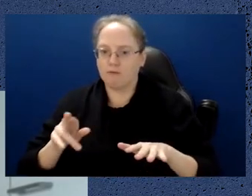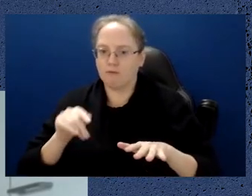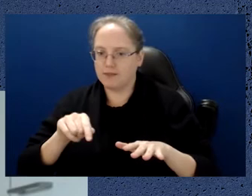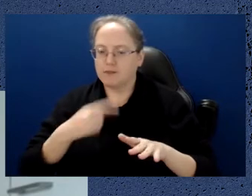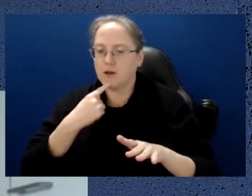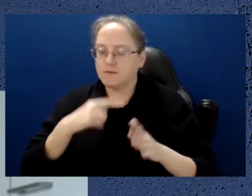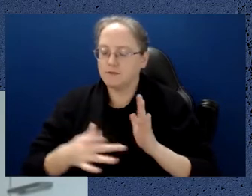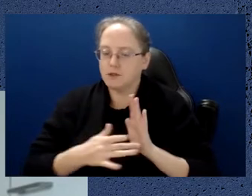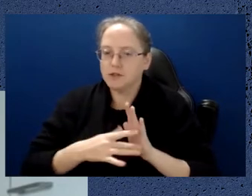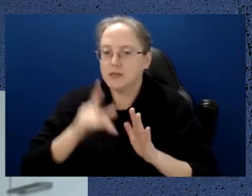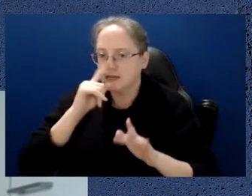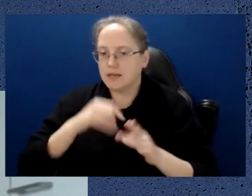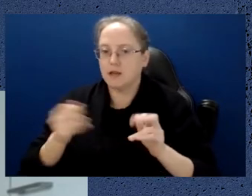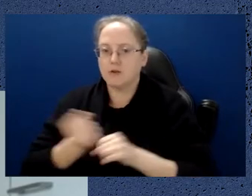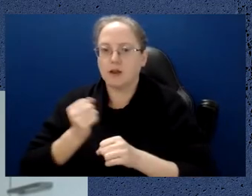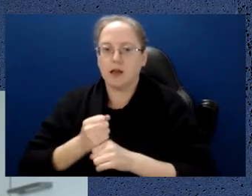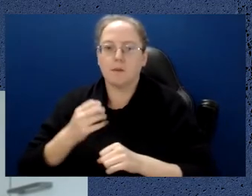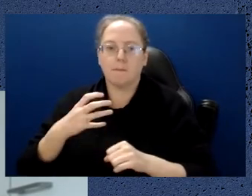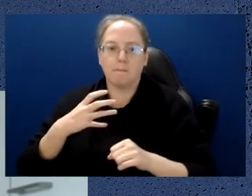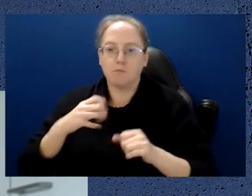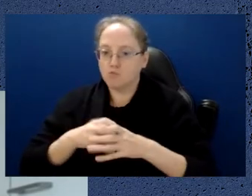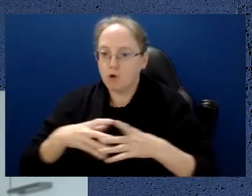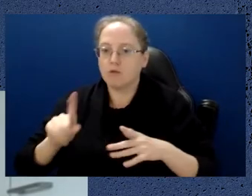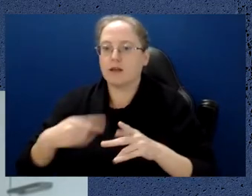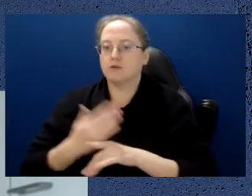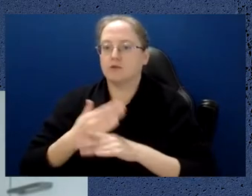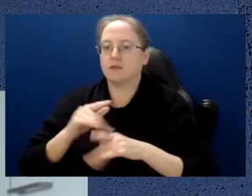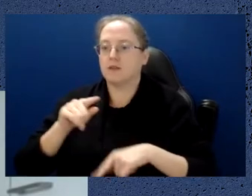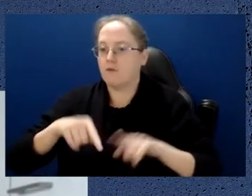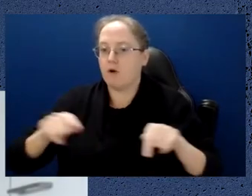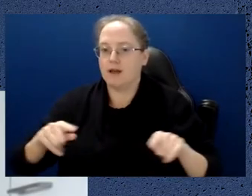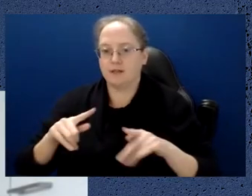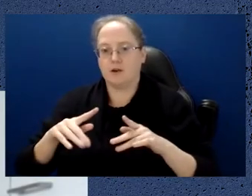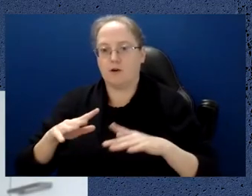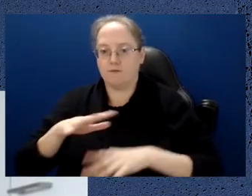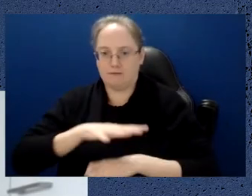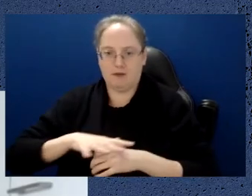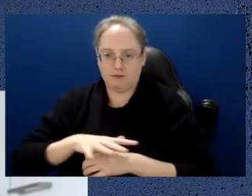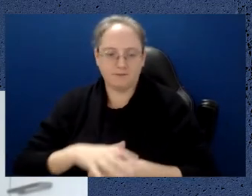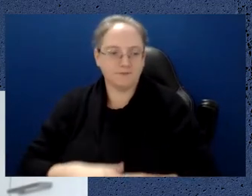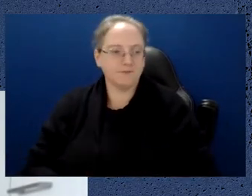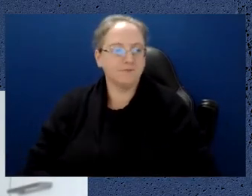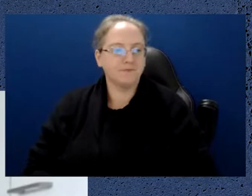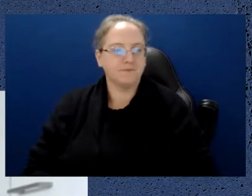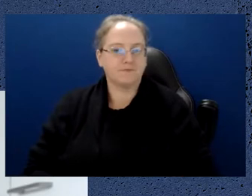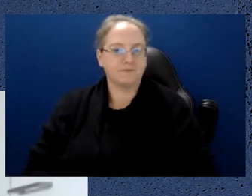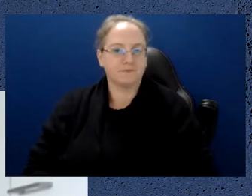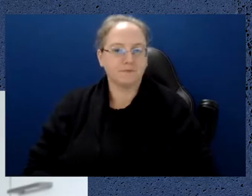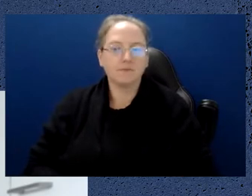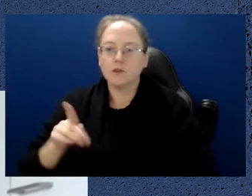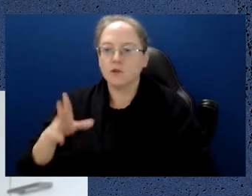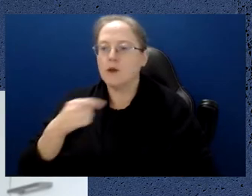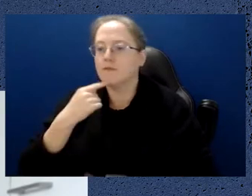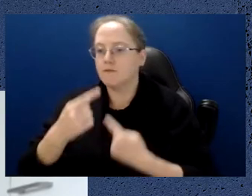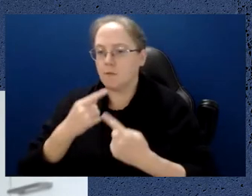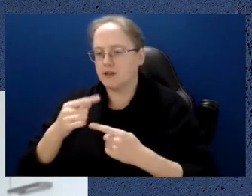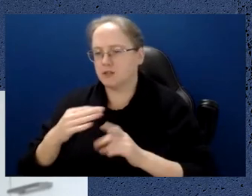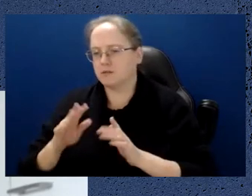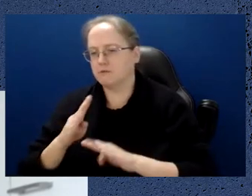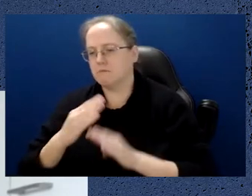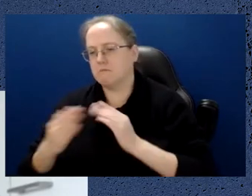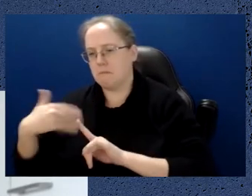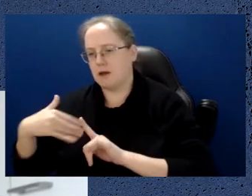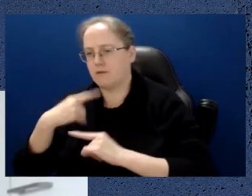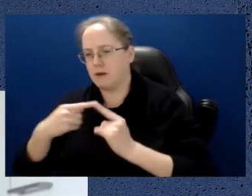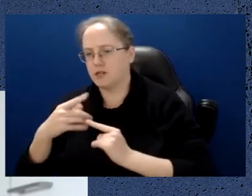economic growth and jobs across a range of sectors. You have the bios of our speakers